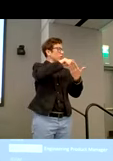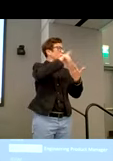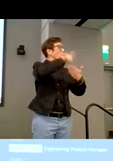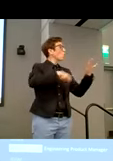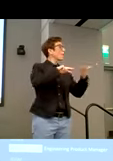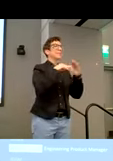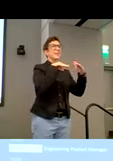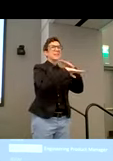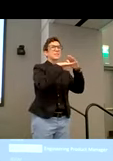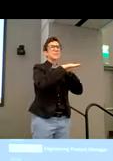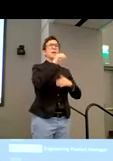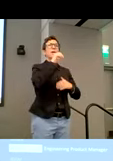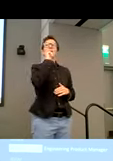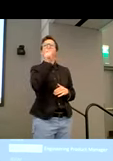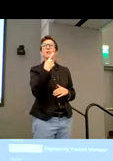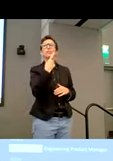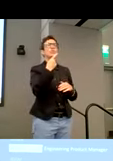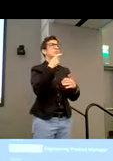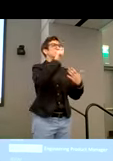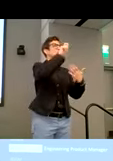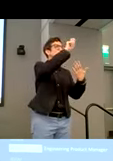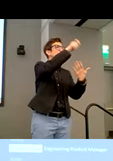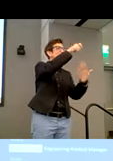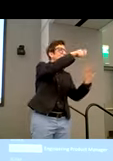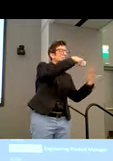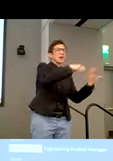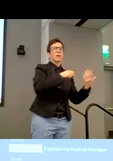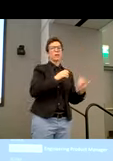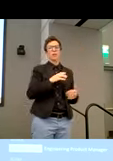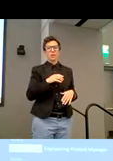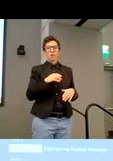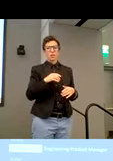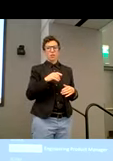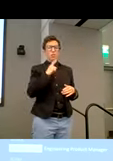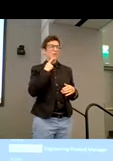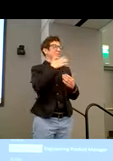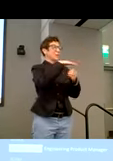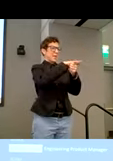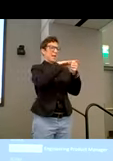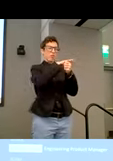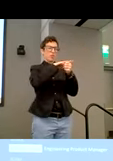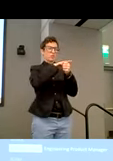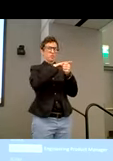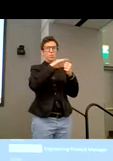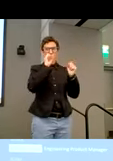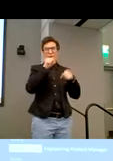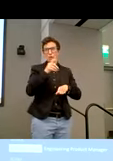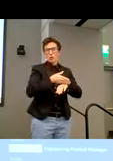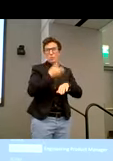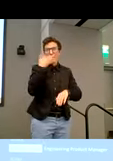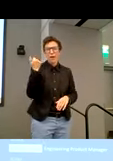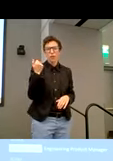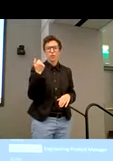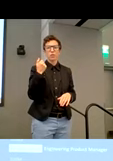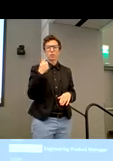beyond just the WCAG, the WCAG, right? Which, you know, great lesson guidelines, right? But there's areas in which you can do better use cases